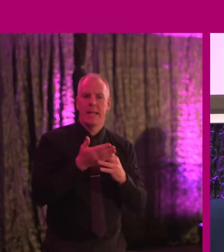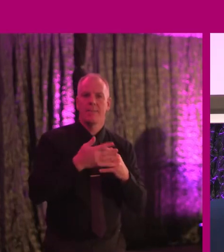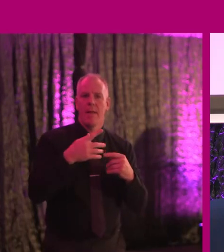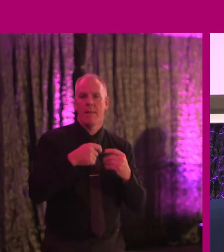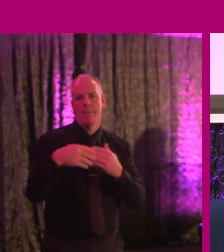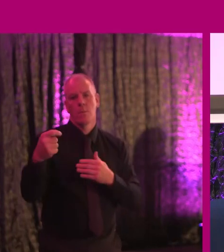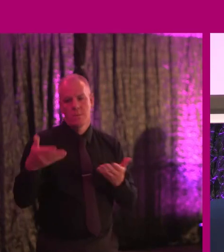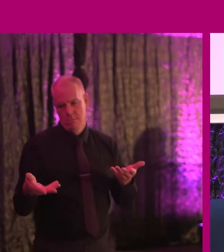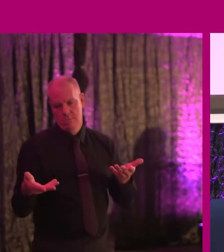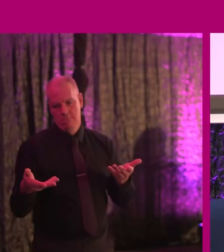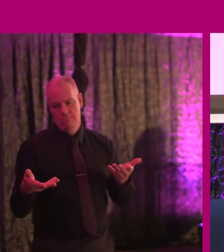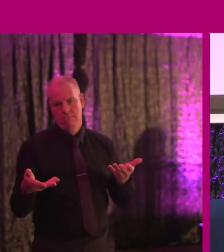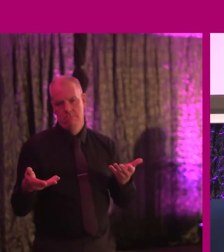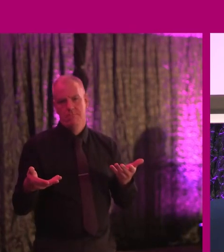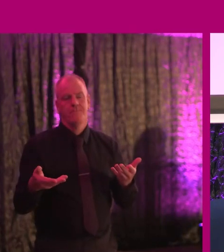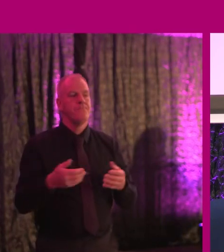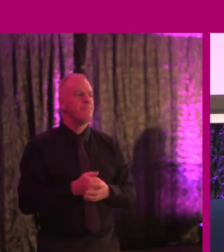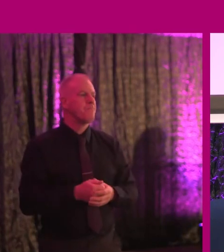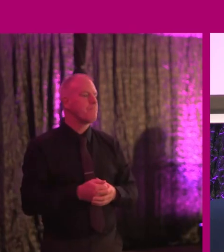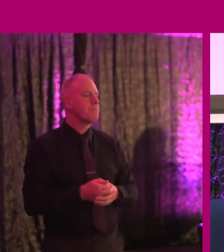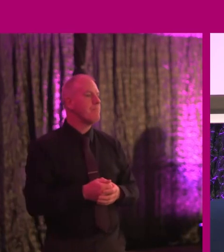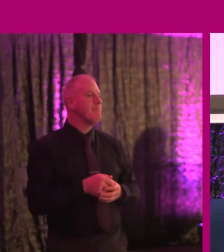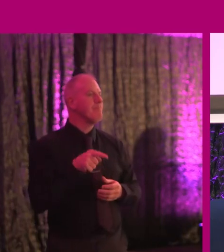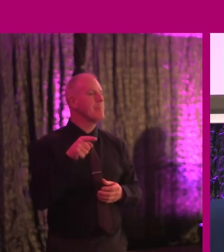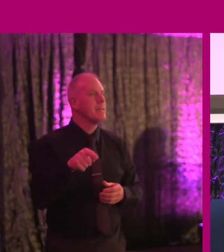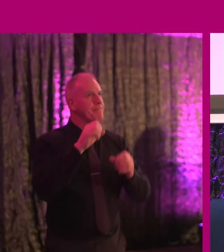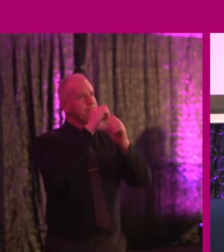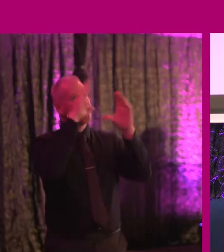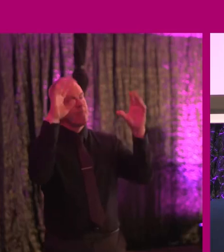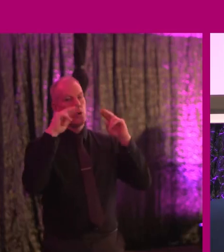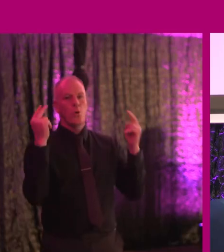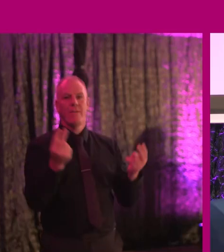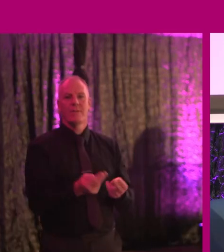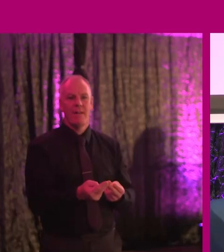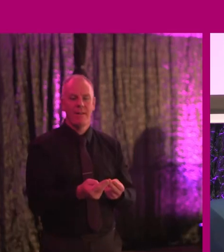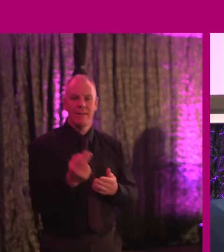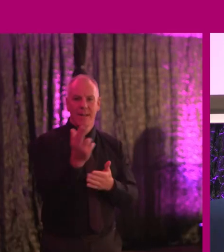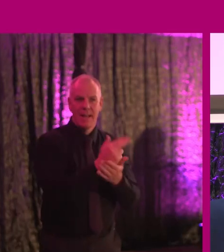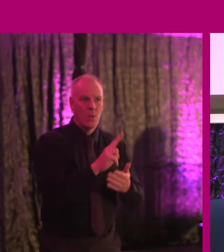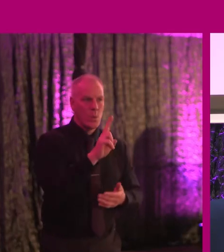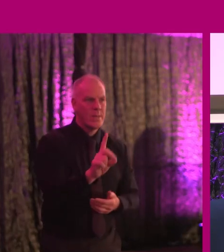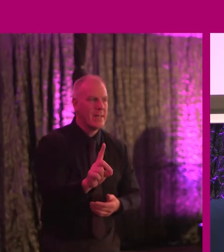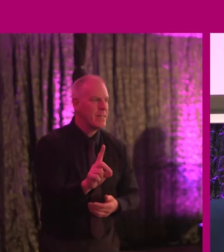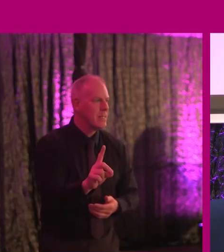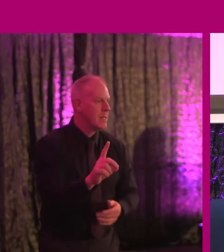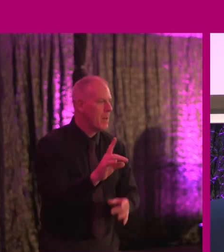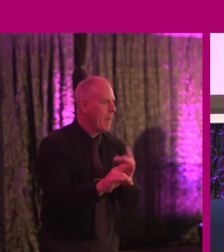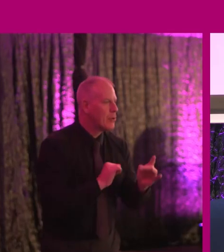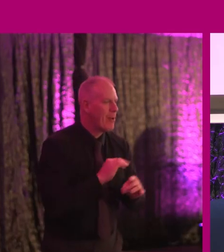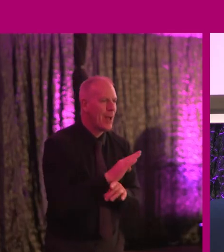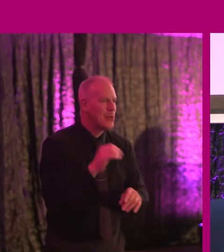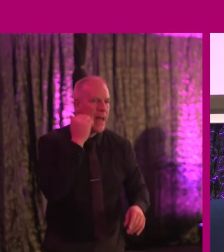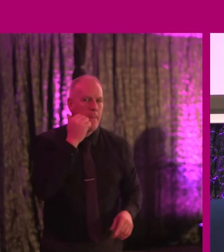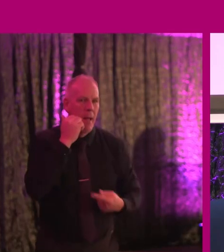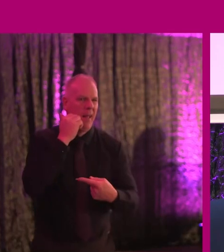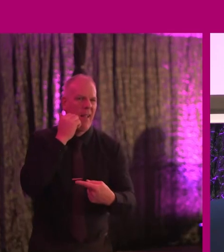most products were. So it was the concept of universal design. So how do we really make sure that it's not just an Apple?